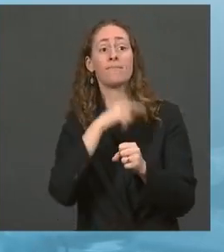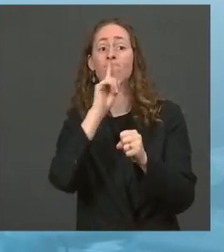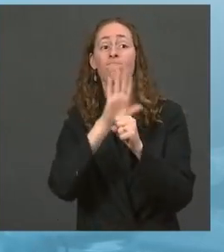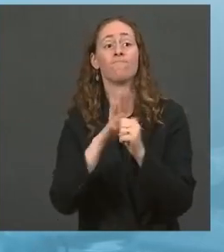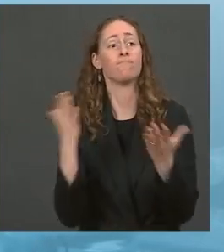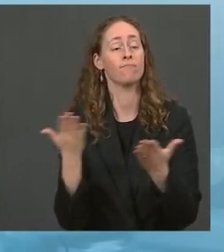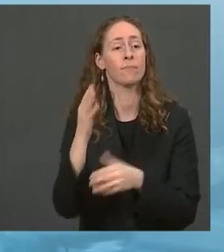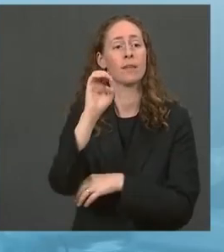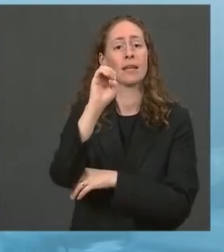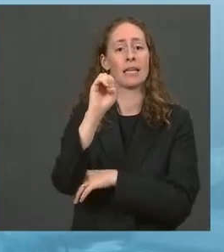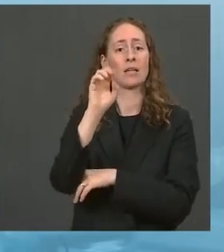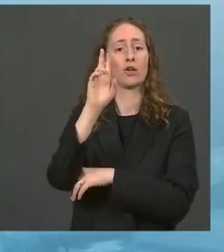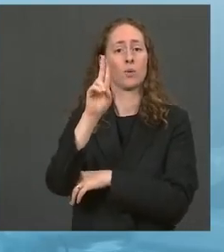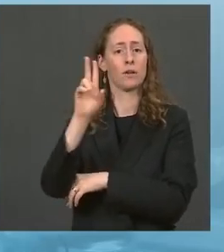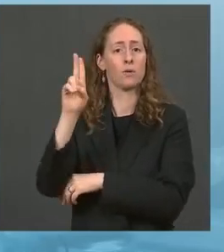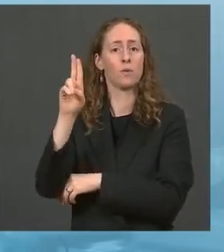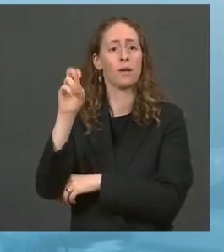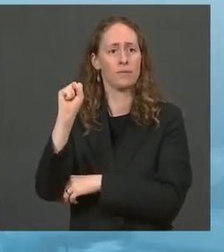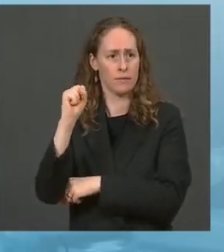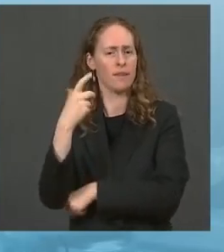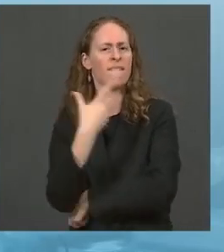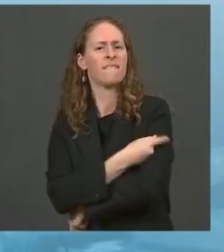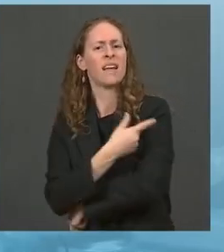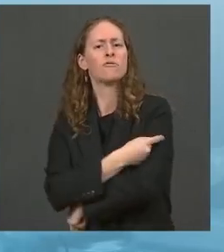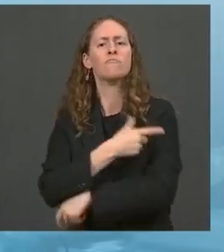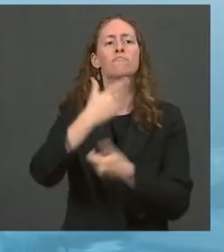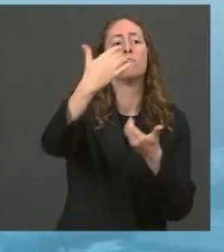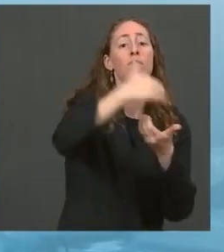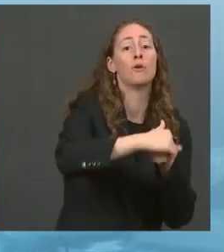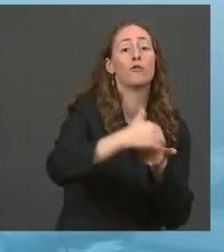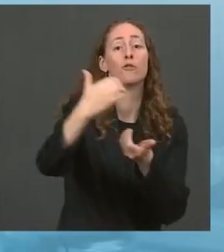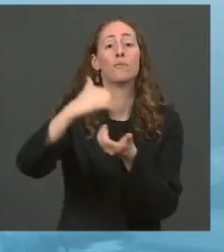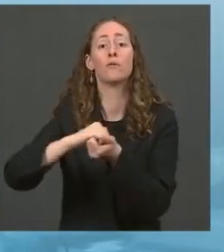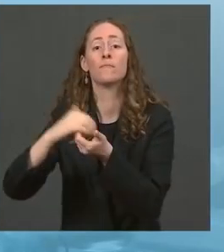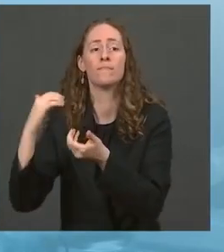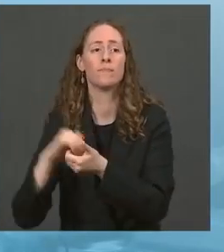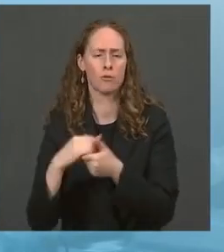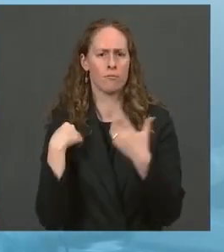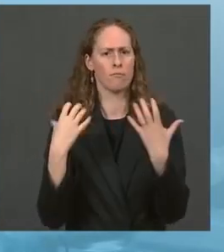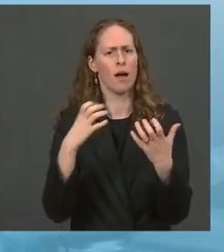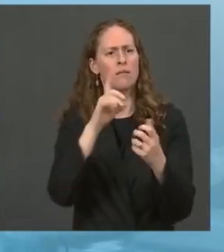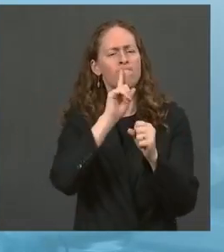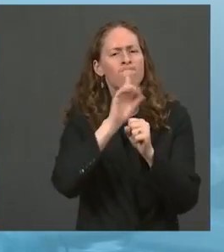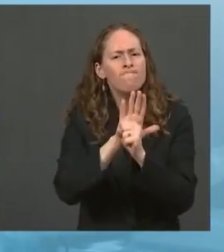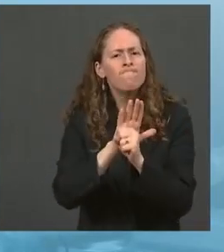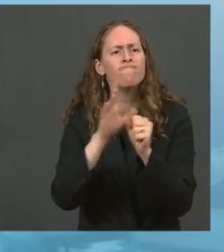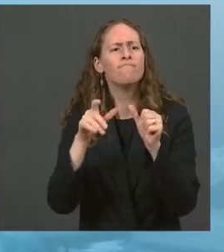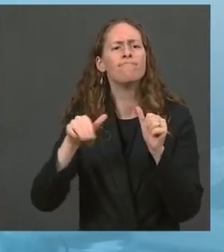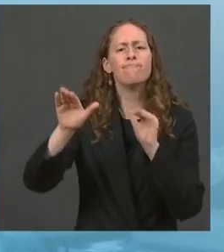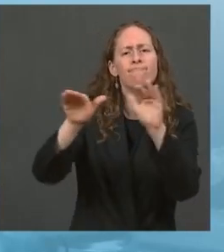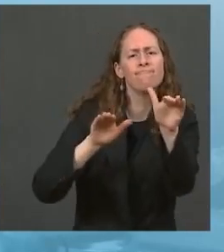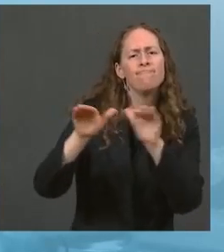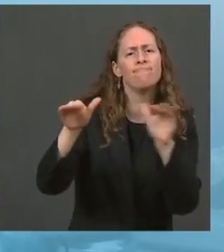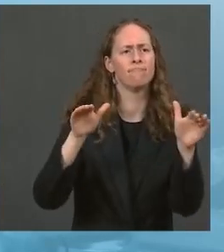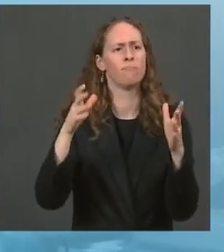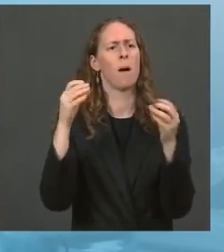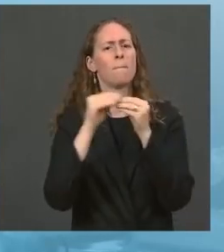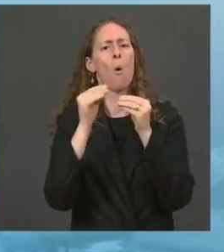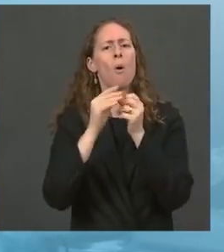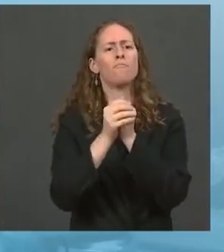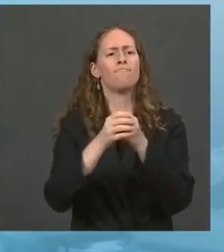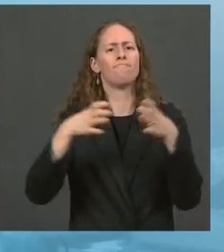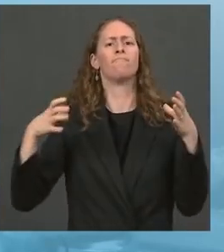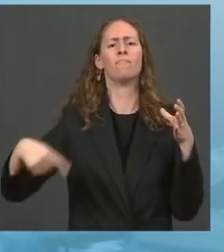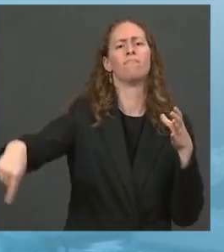vaccine partnership to work more closely together and with our partners and expanding global vaccinations. And